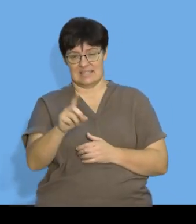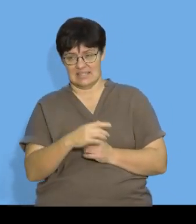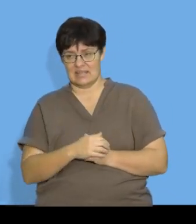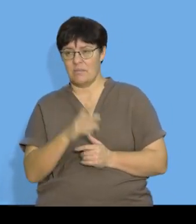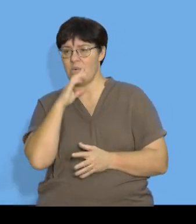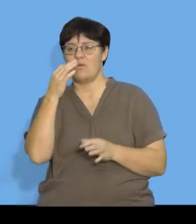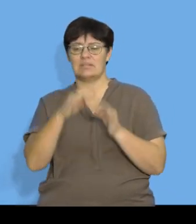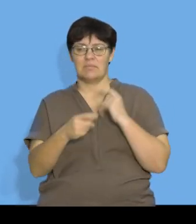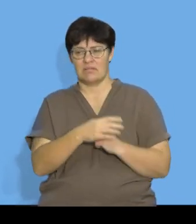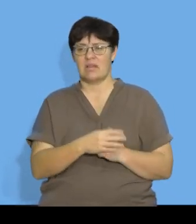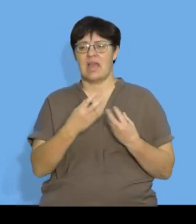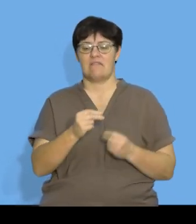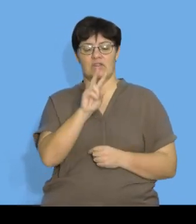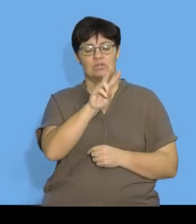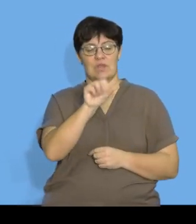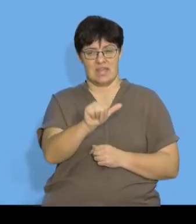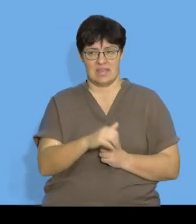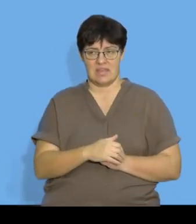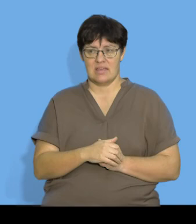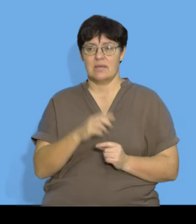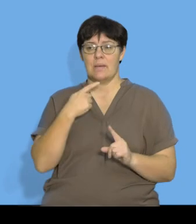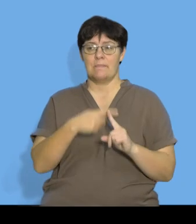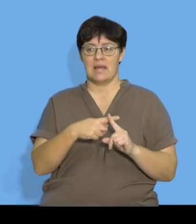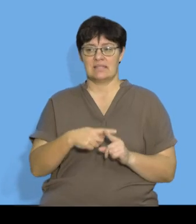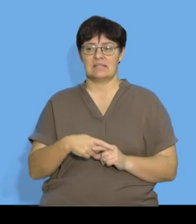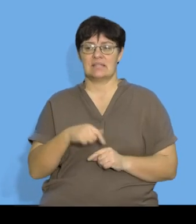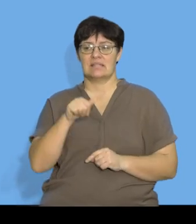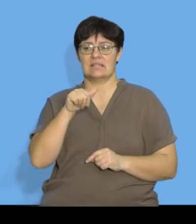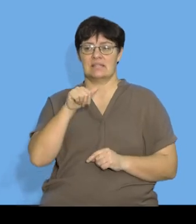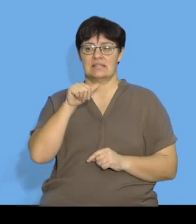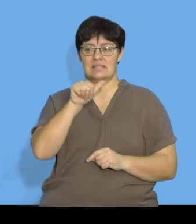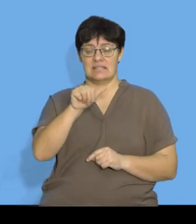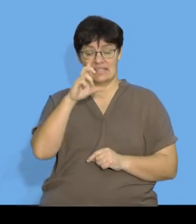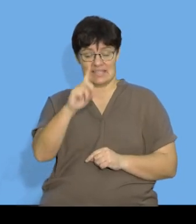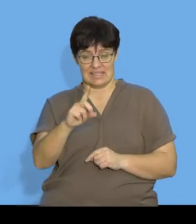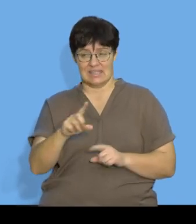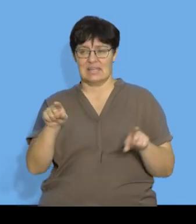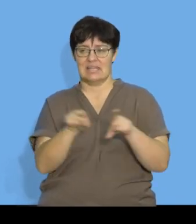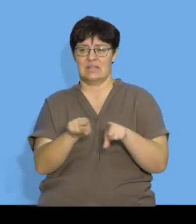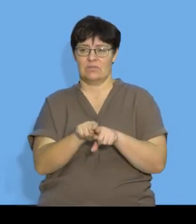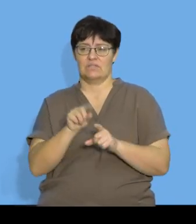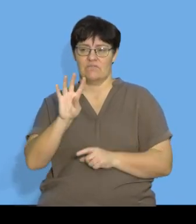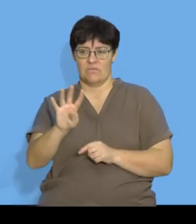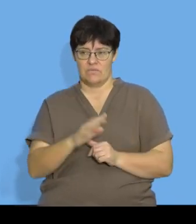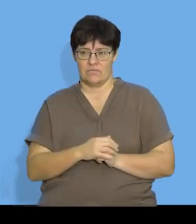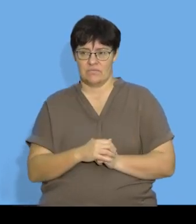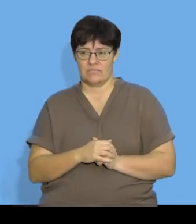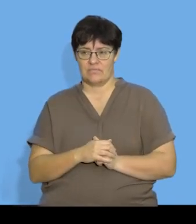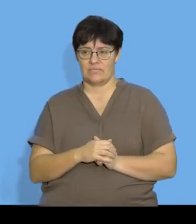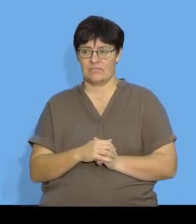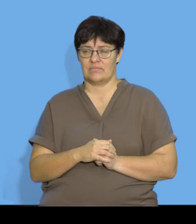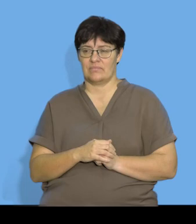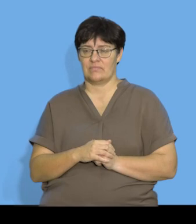I'm going to have the 2a plus 6d is equal to 4 now